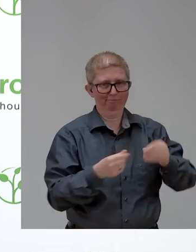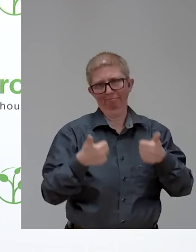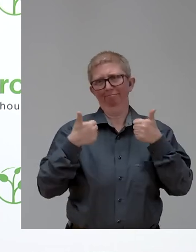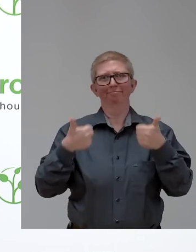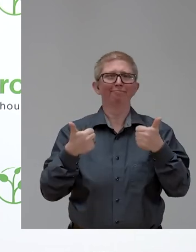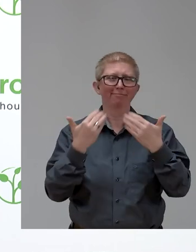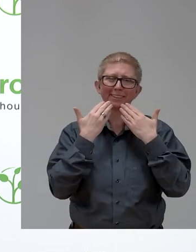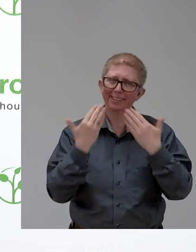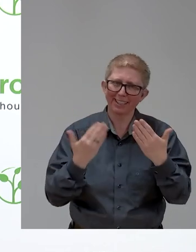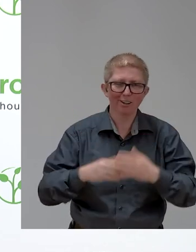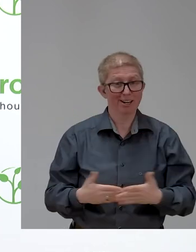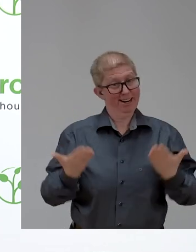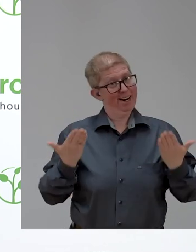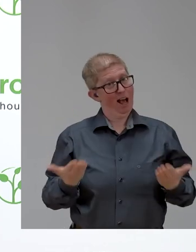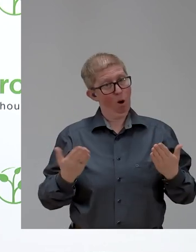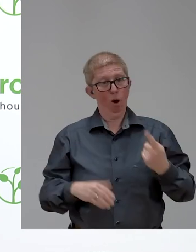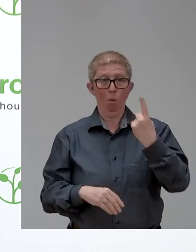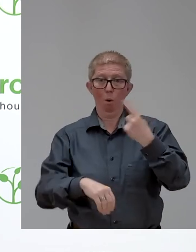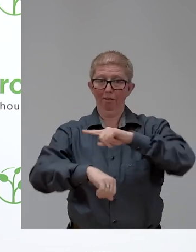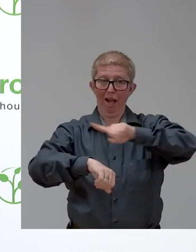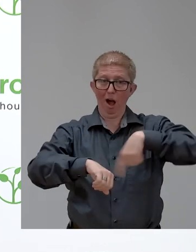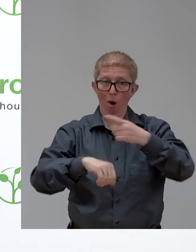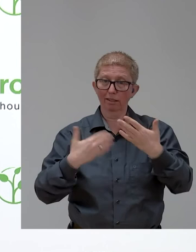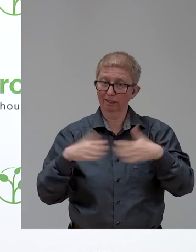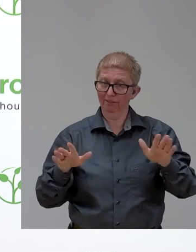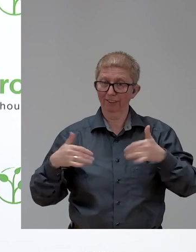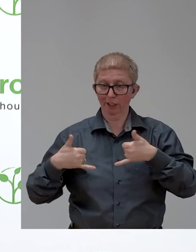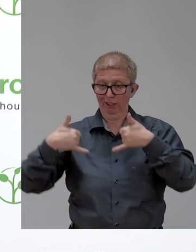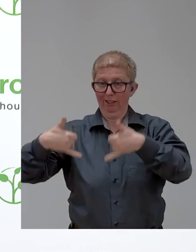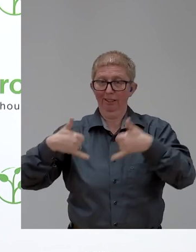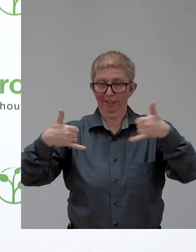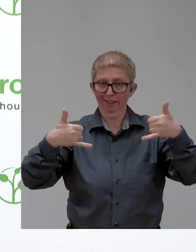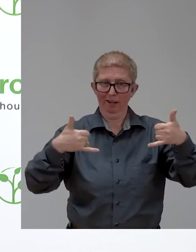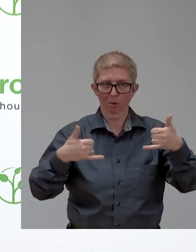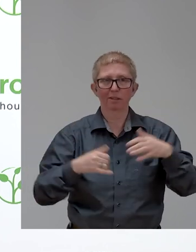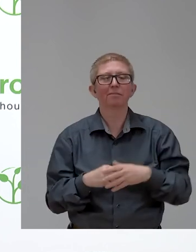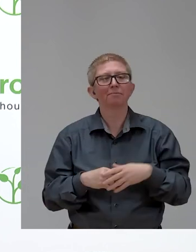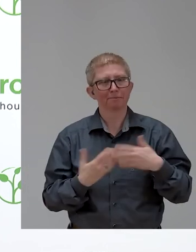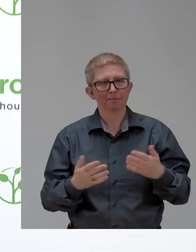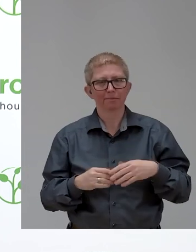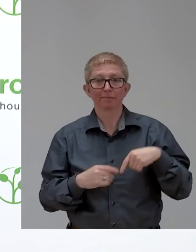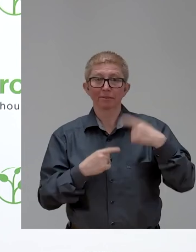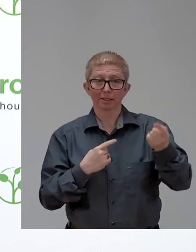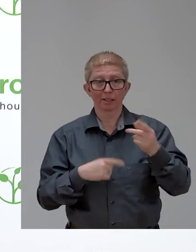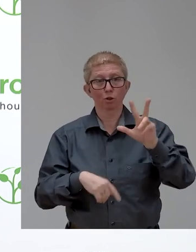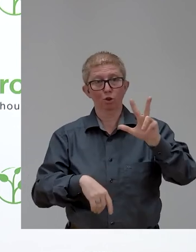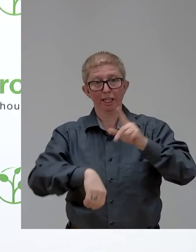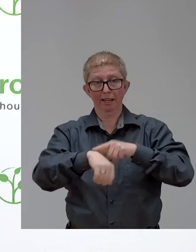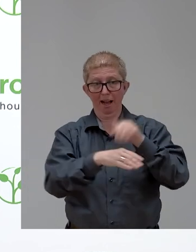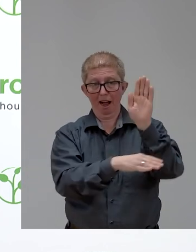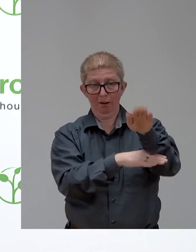of our EvoD videos. We will continue. We have a second session at 3 o'clock CET this afternoon